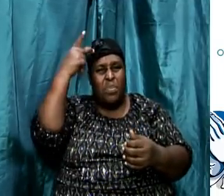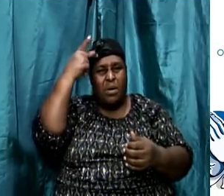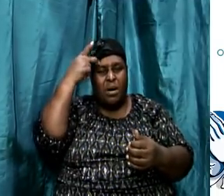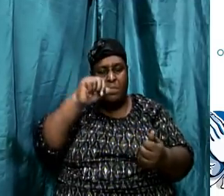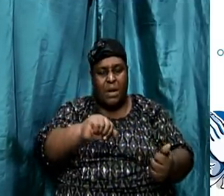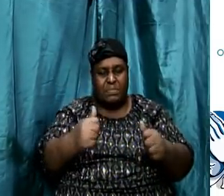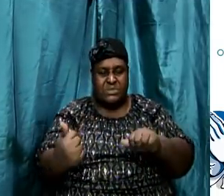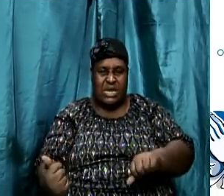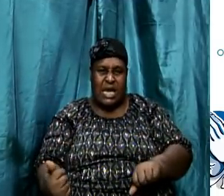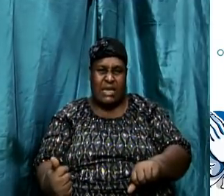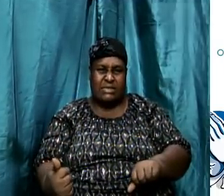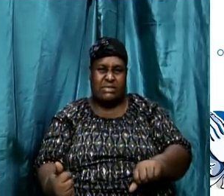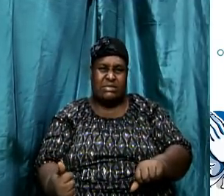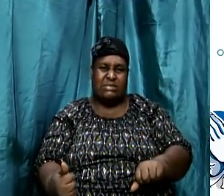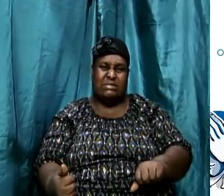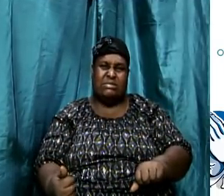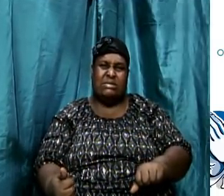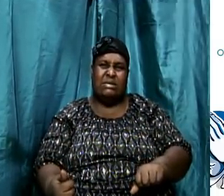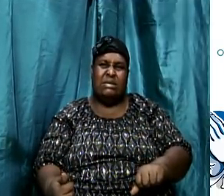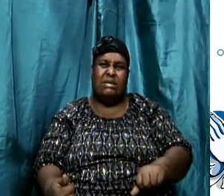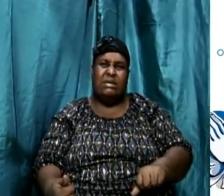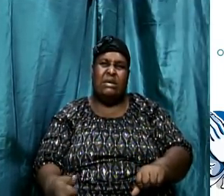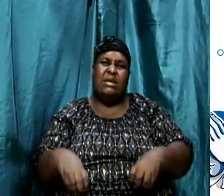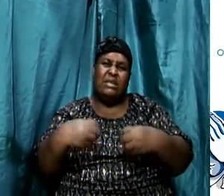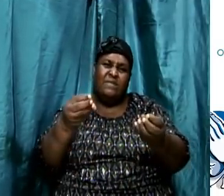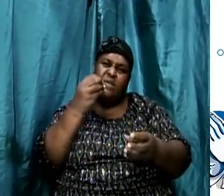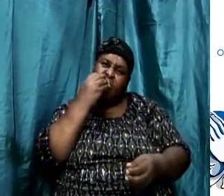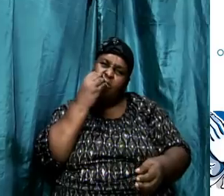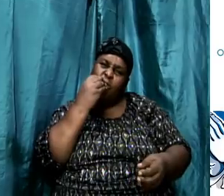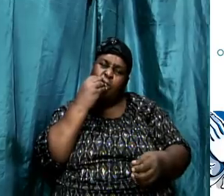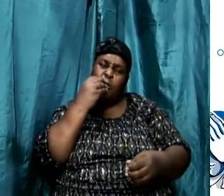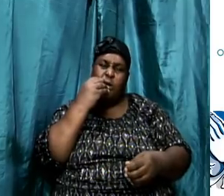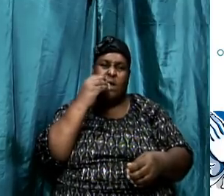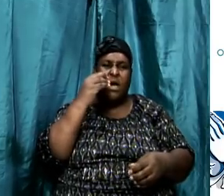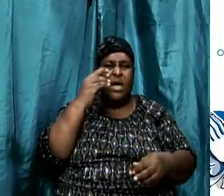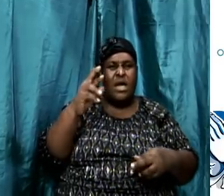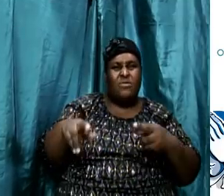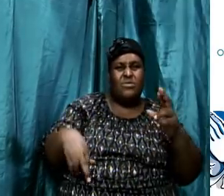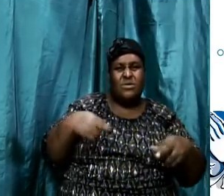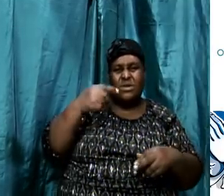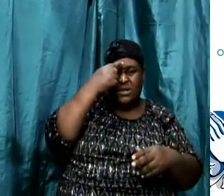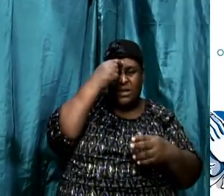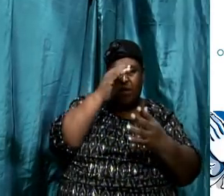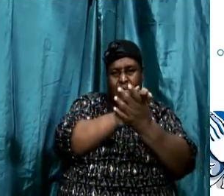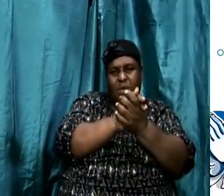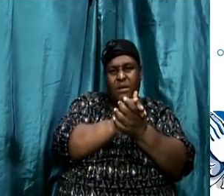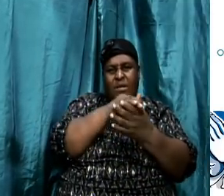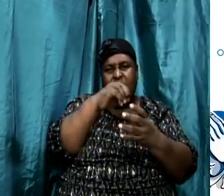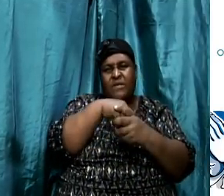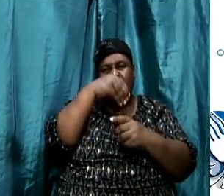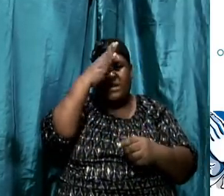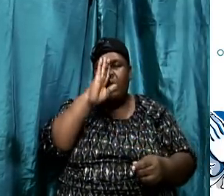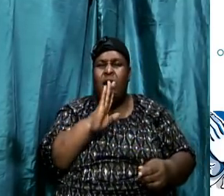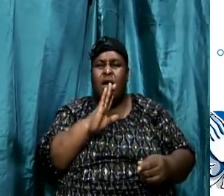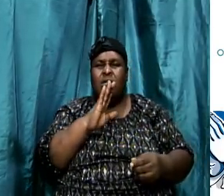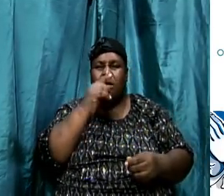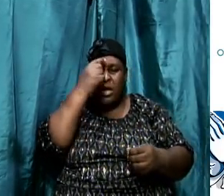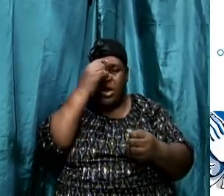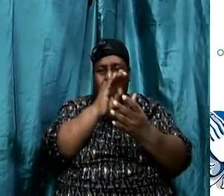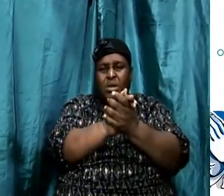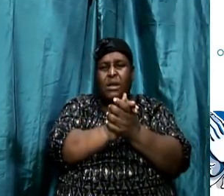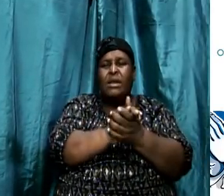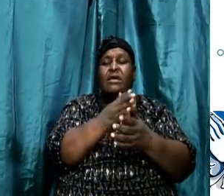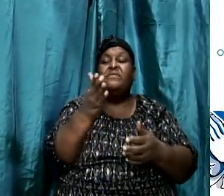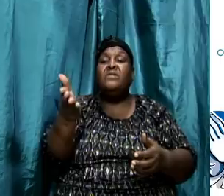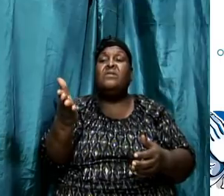brought them up into his house and set food before them and rejoiced greatly with all his souls, having believed in God. So believed there